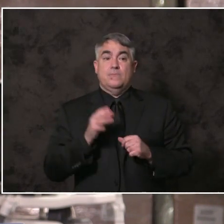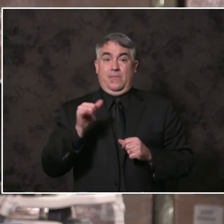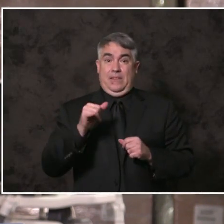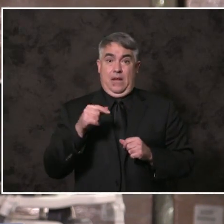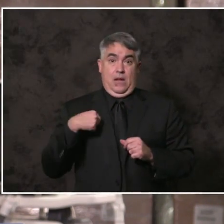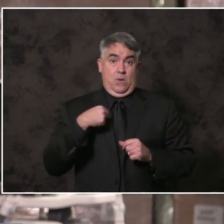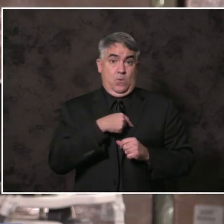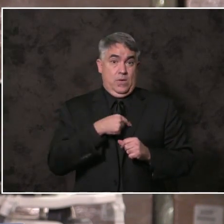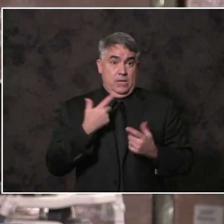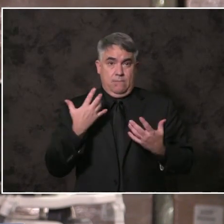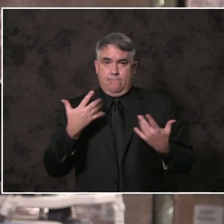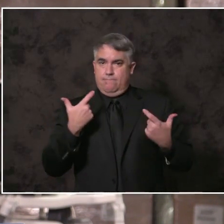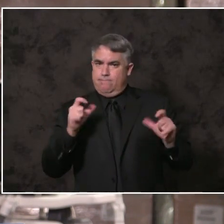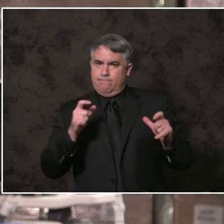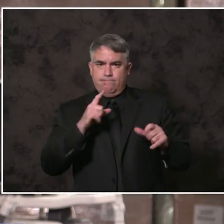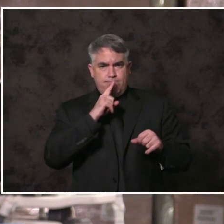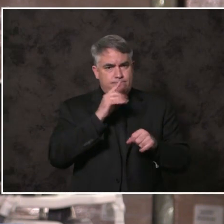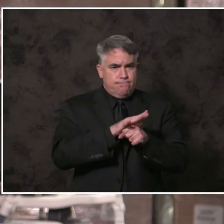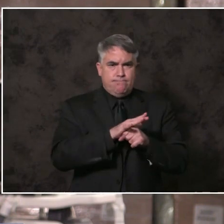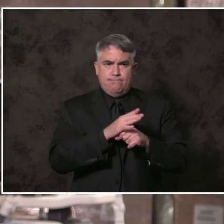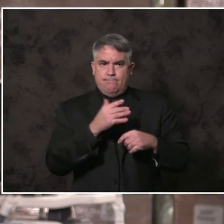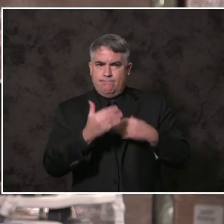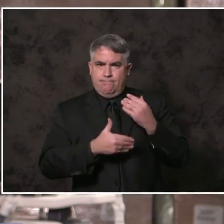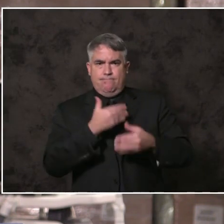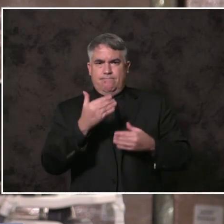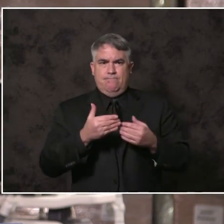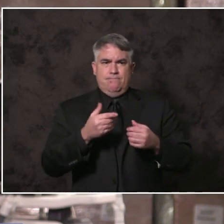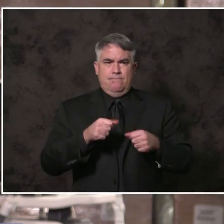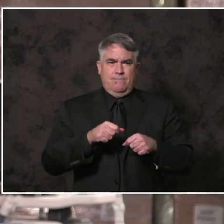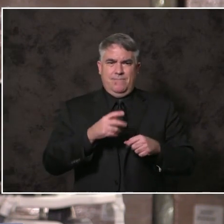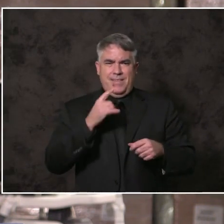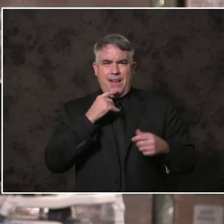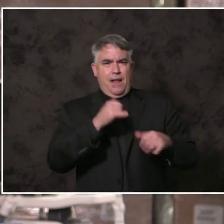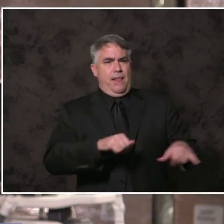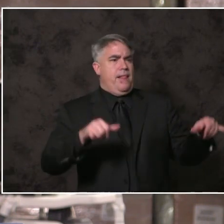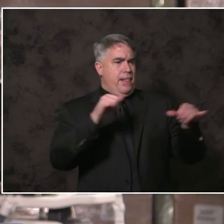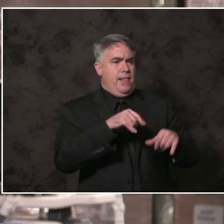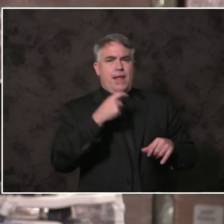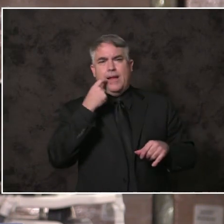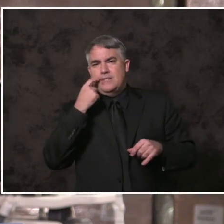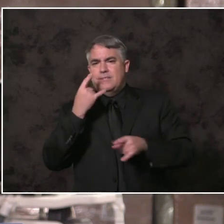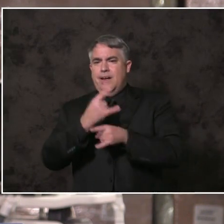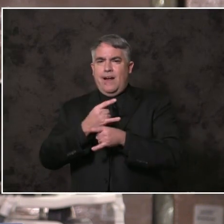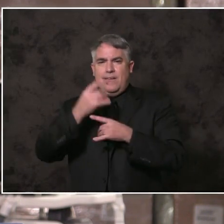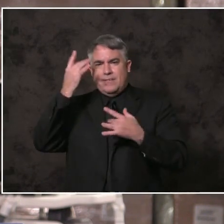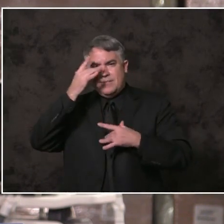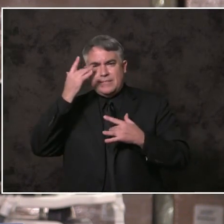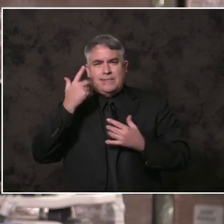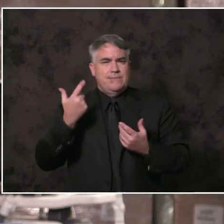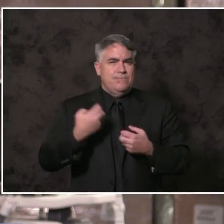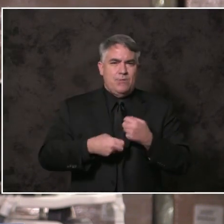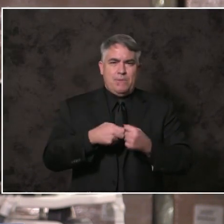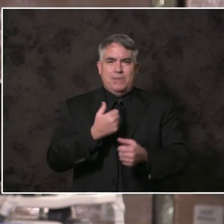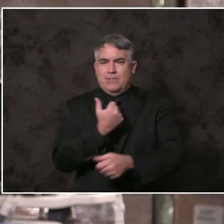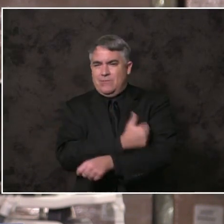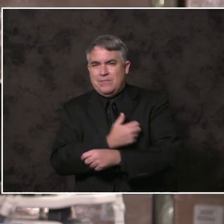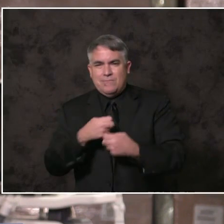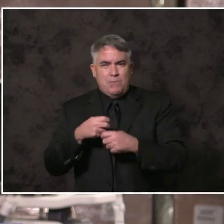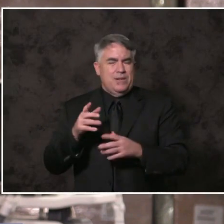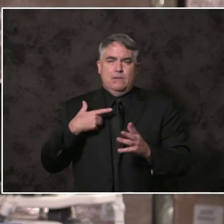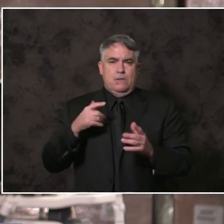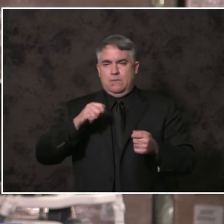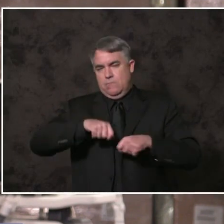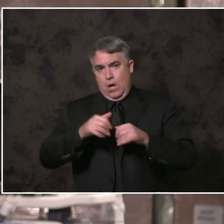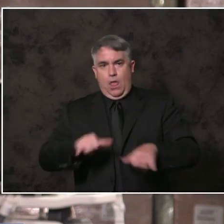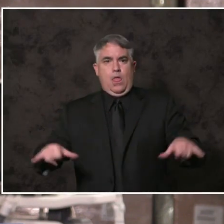cycle of poverty, addiction, disease, and incarceration. The county board just voted to abandon the long-failed war